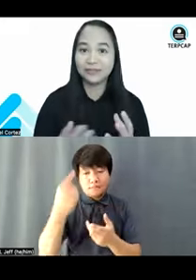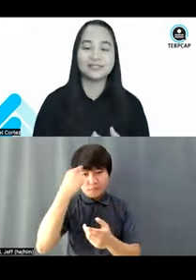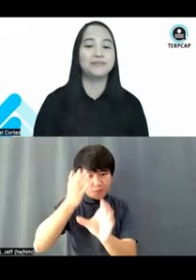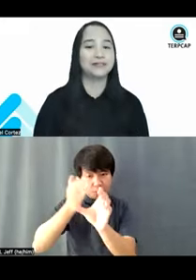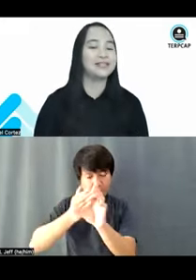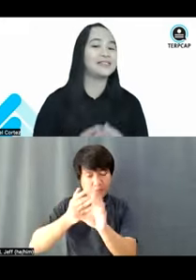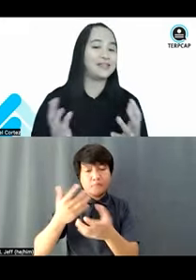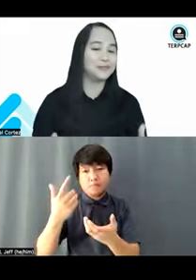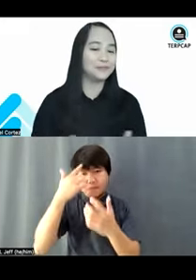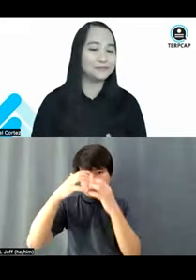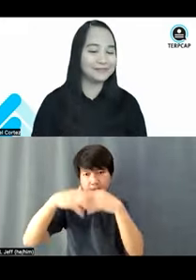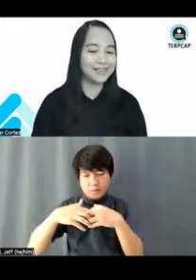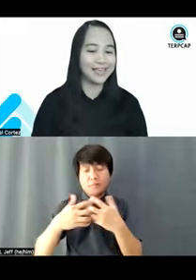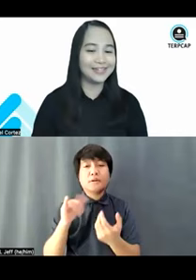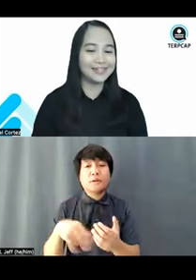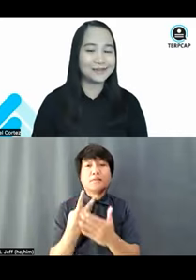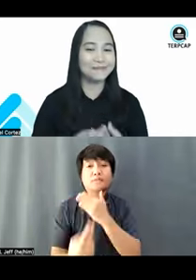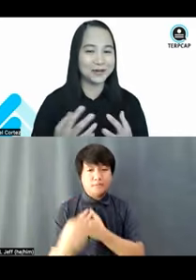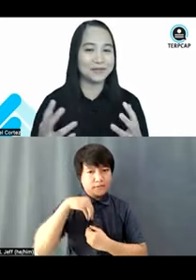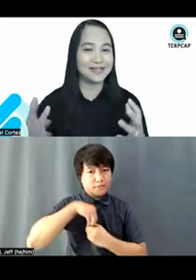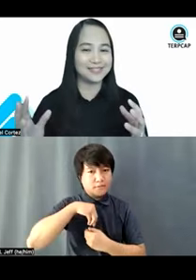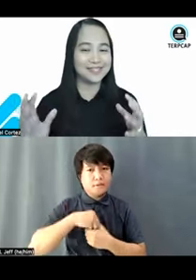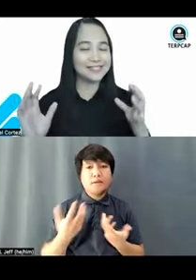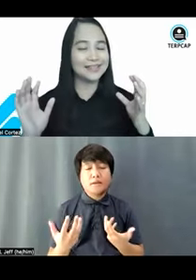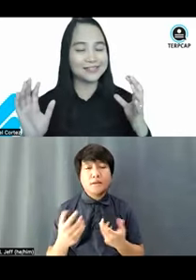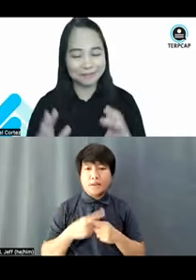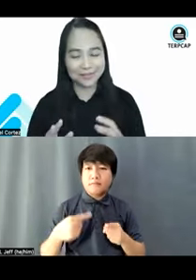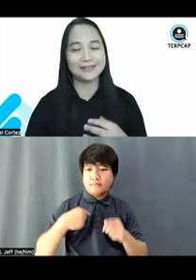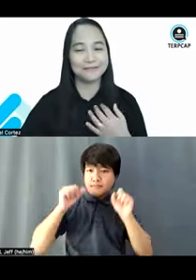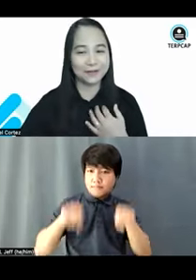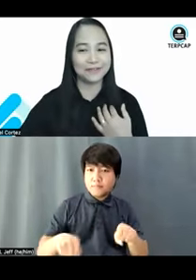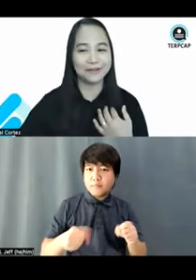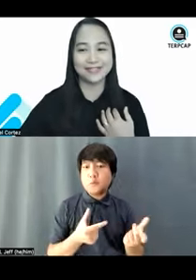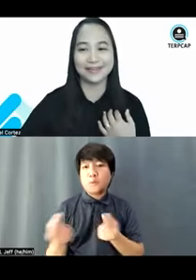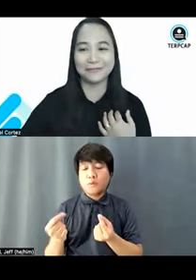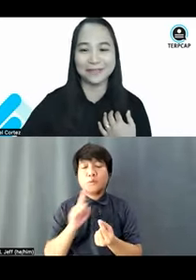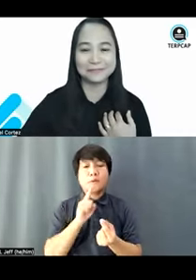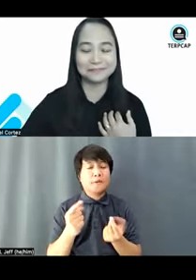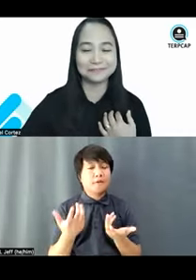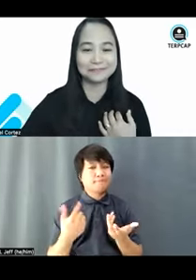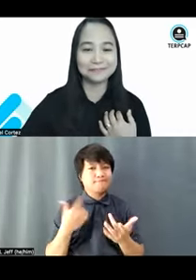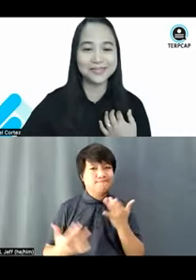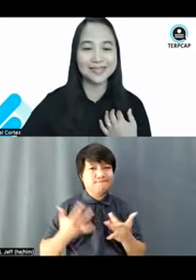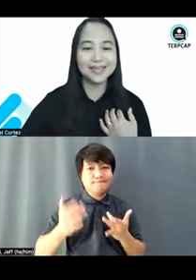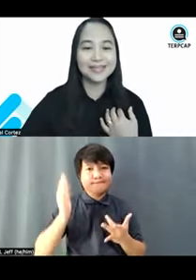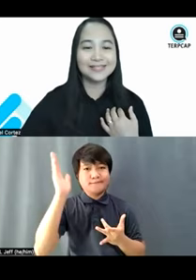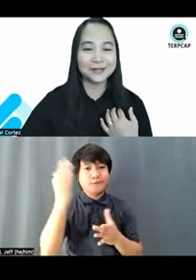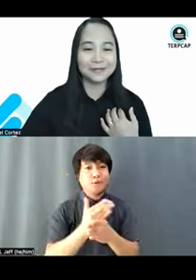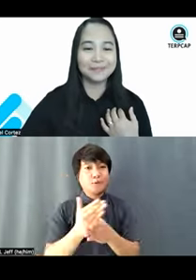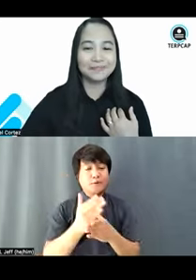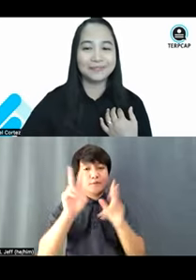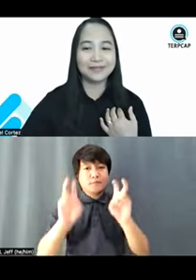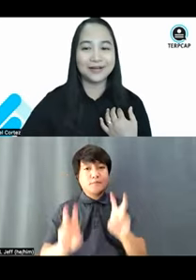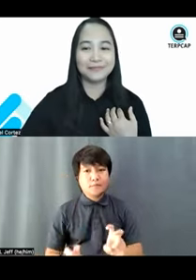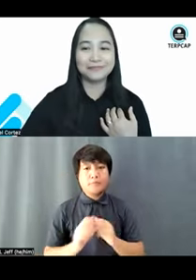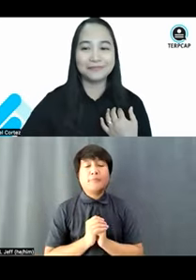without disabilities can do. And it's a very, very, this topic is a very, very exciting one. So,